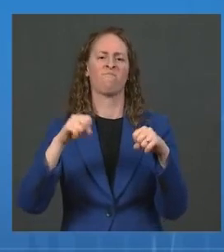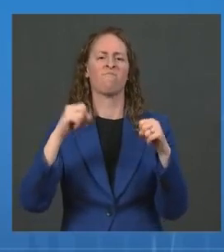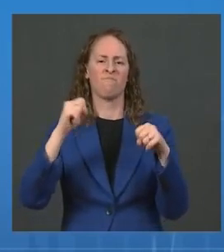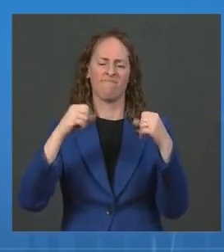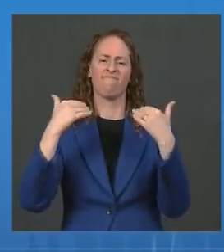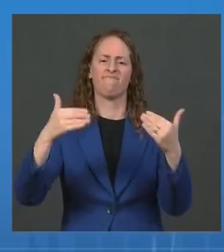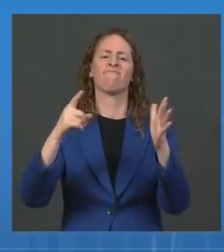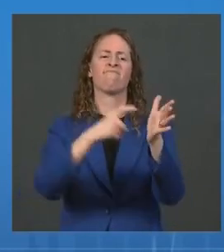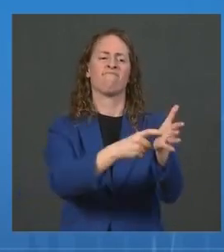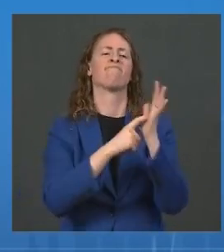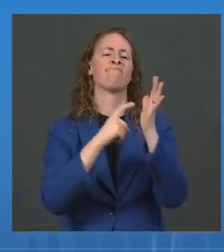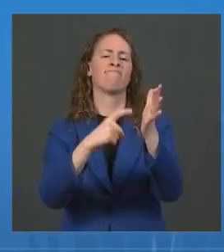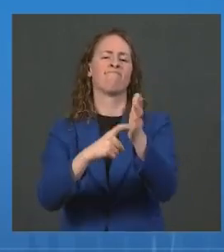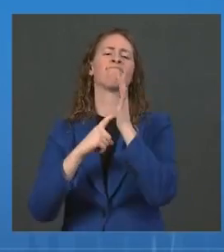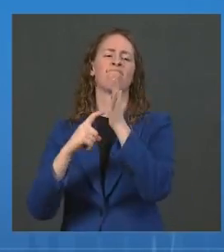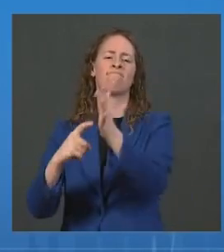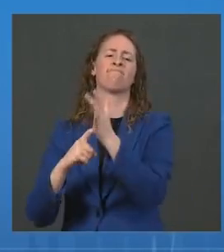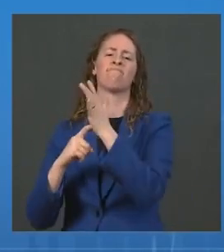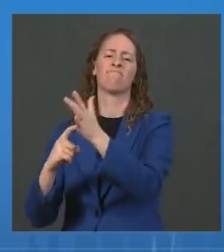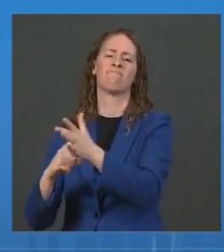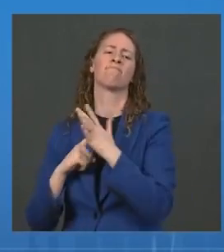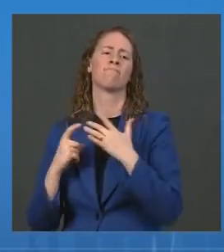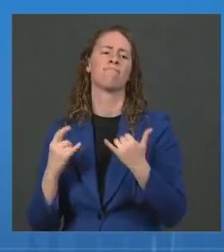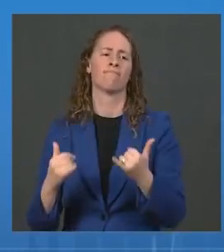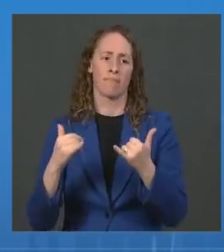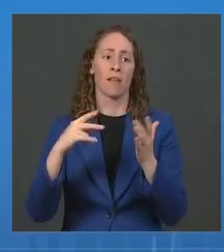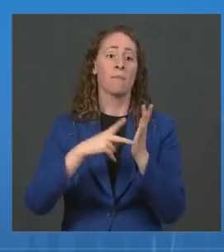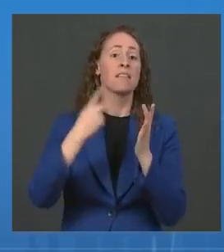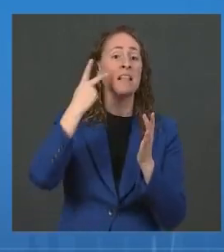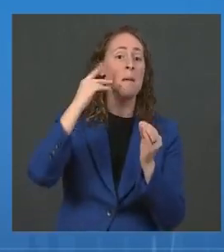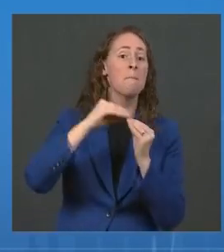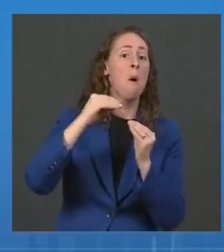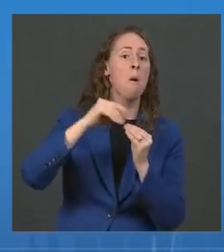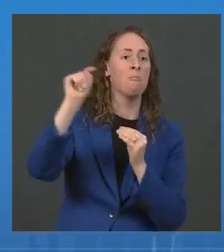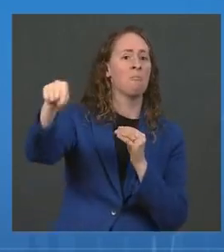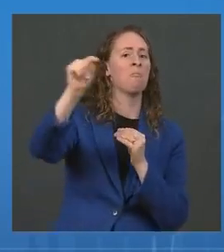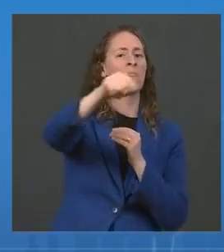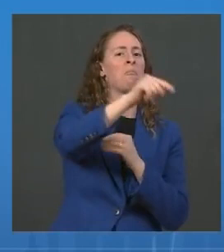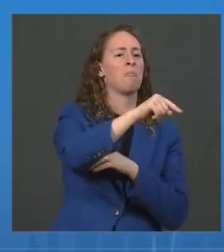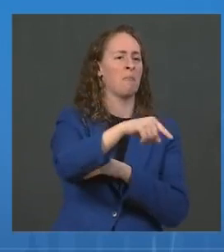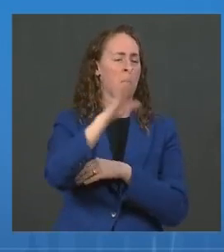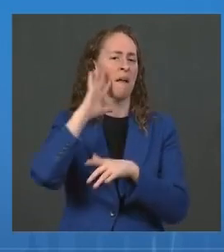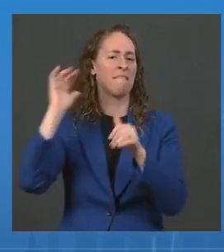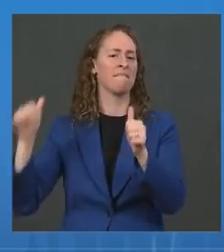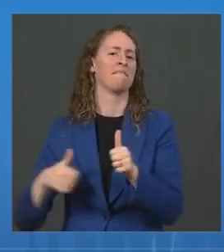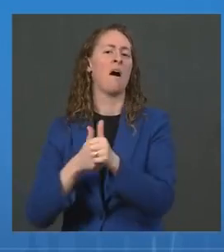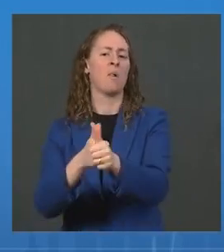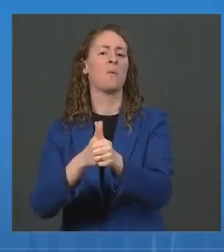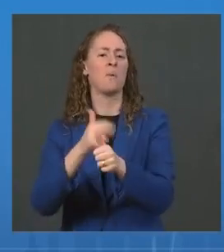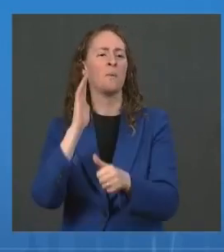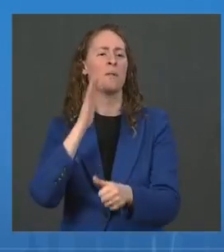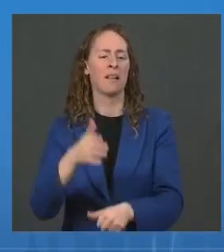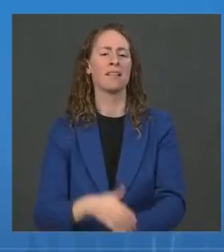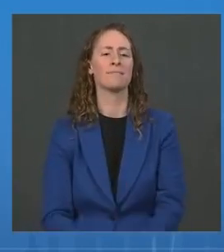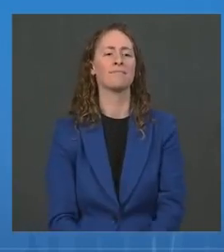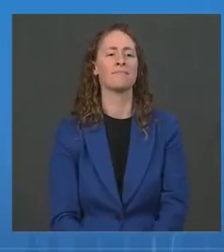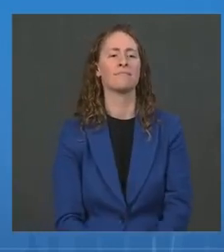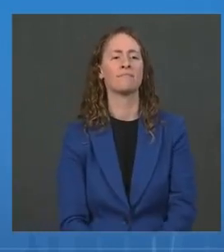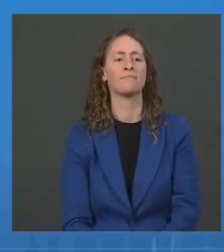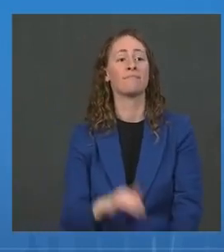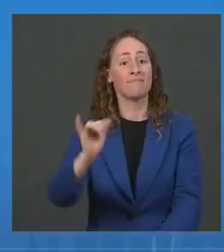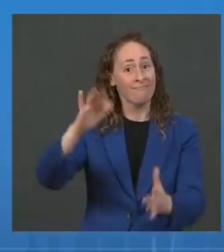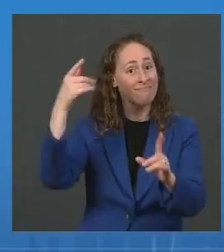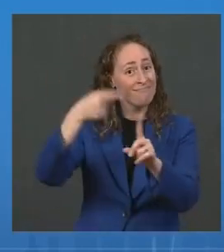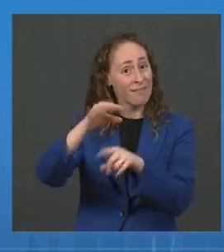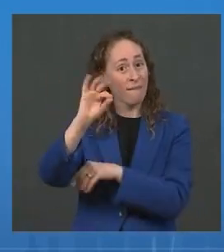that number of companies across the board for employers over 100. And that includes Fox News, which already has that